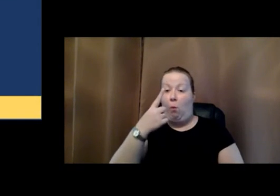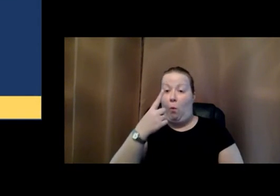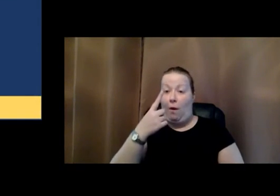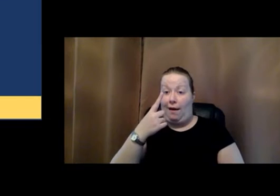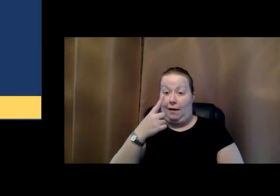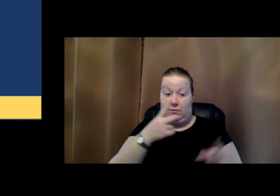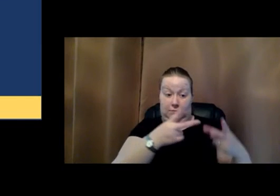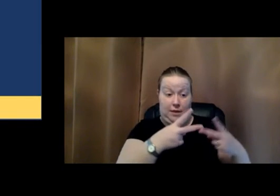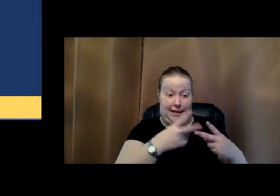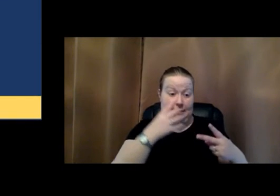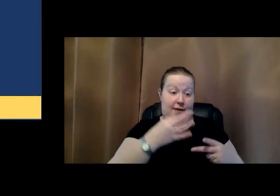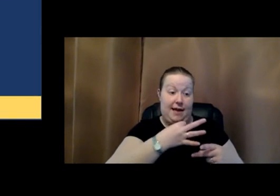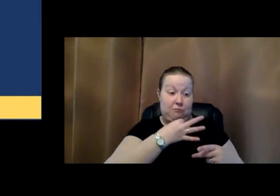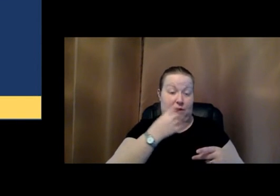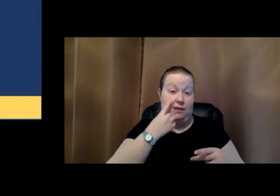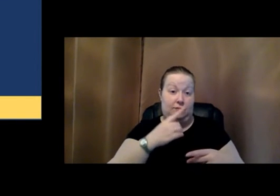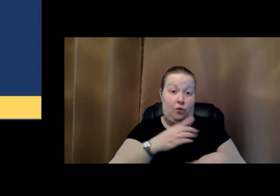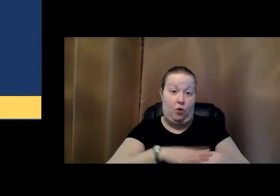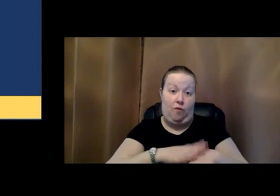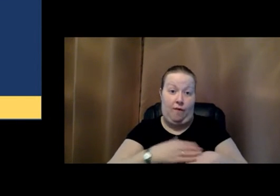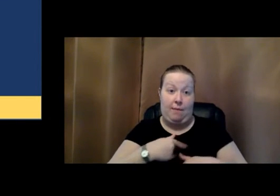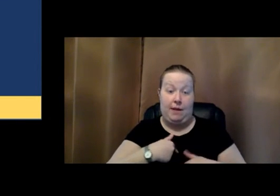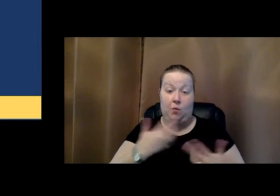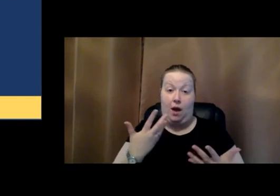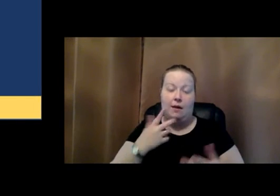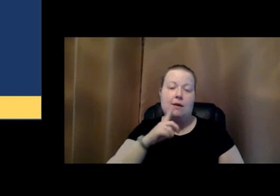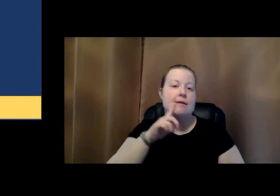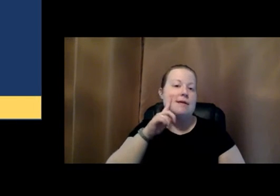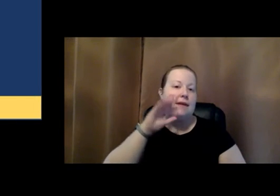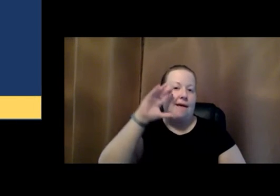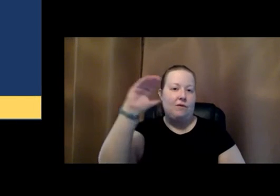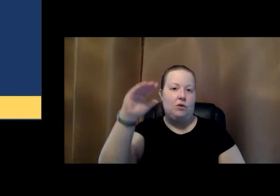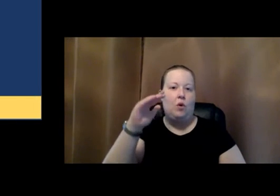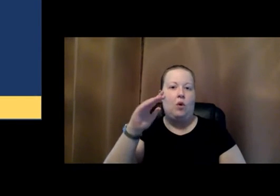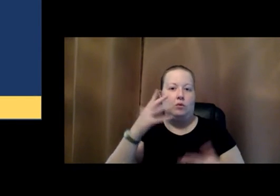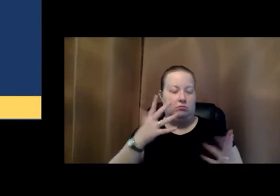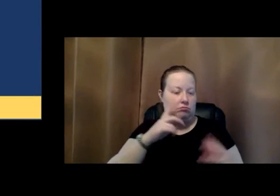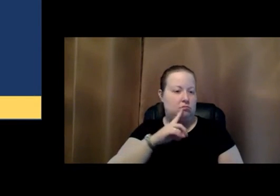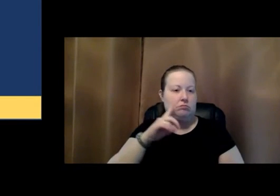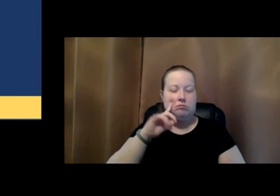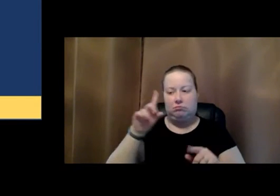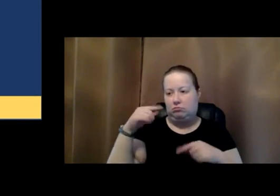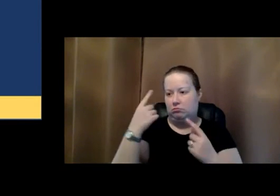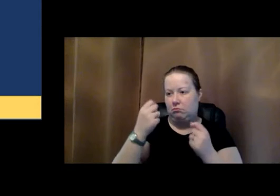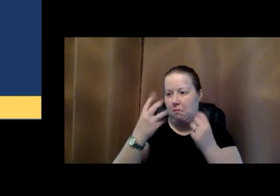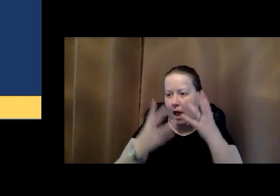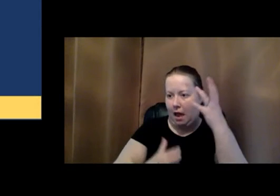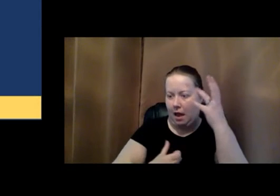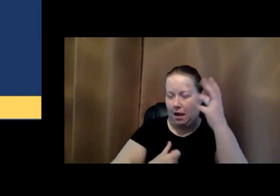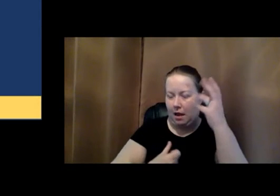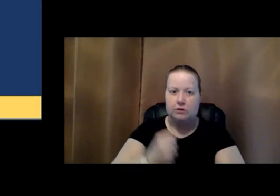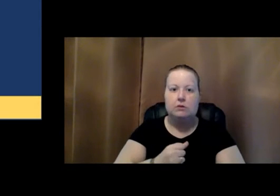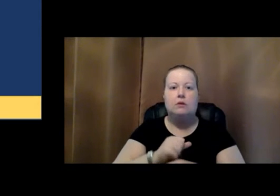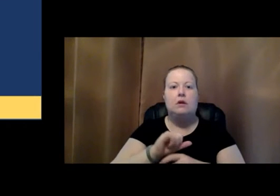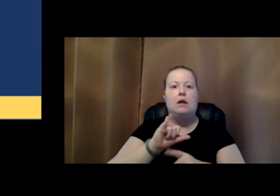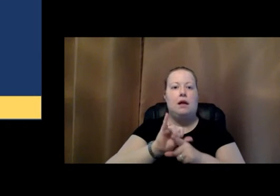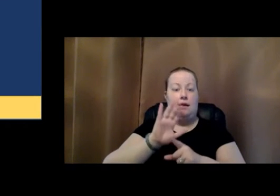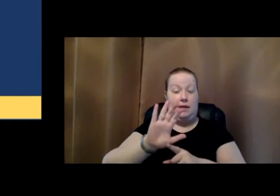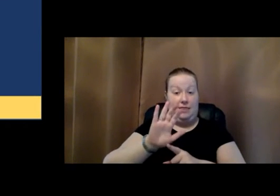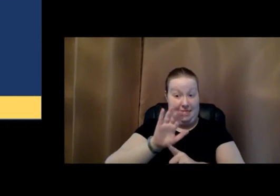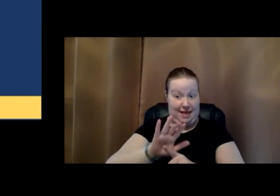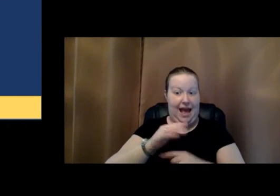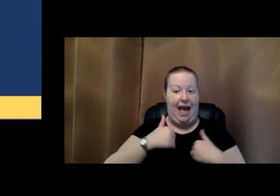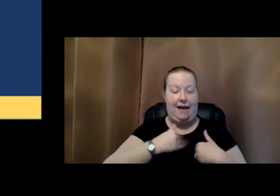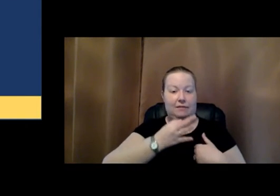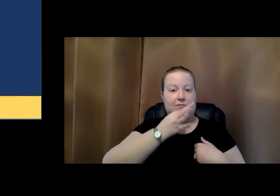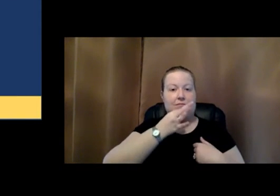for notify me is a deaf adult who has been deaf for many years. And this person has expertise on staying safe and